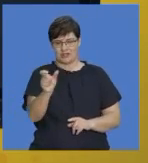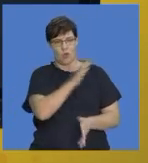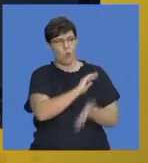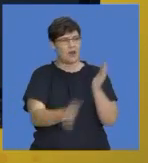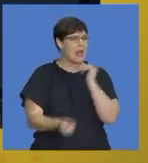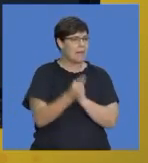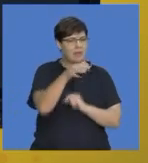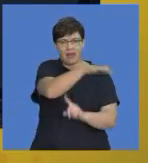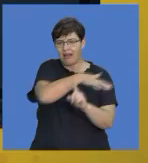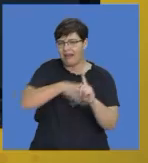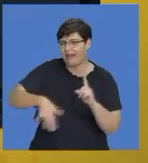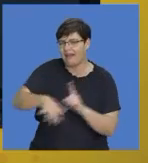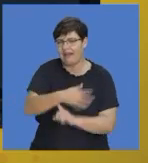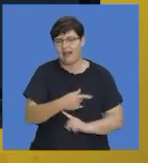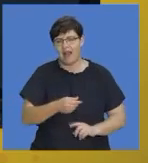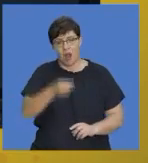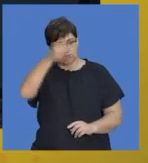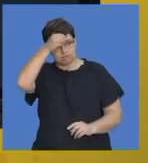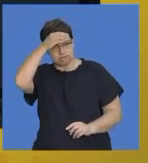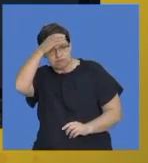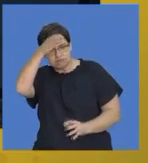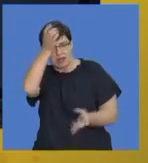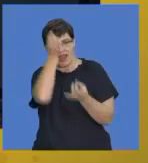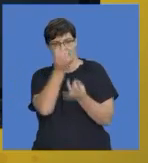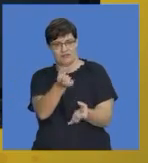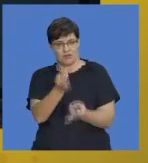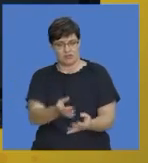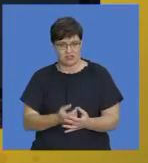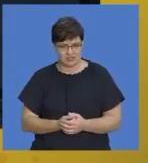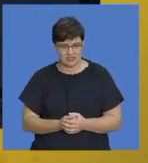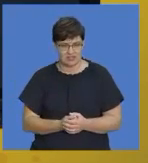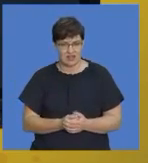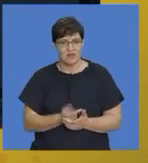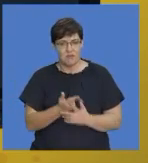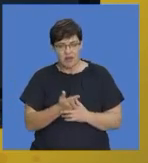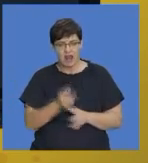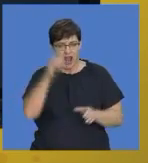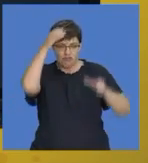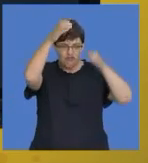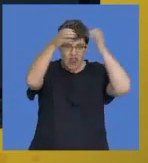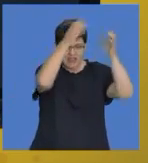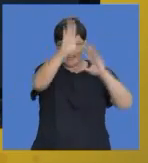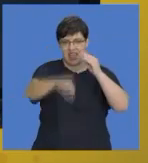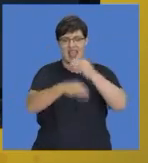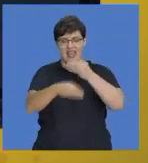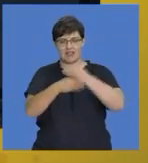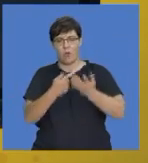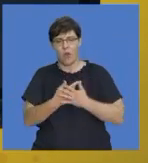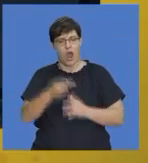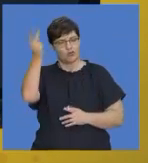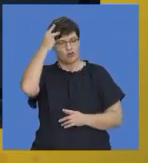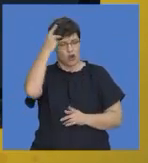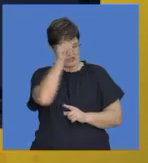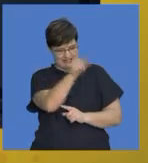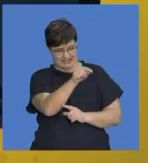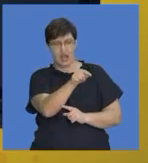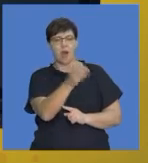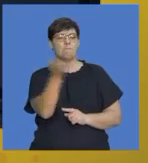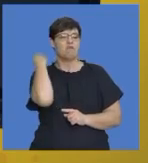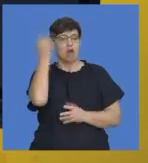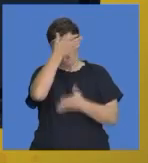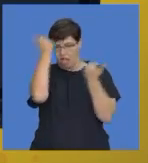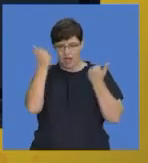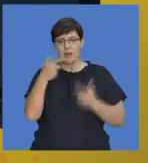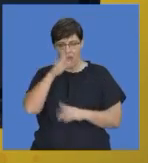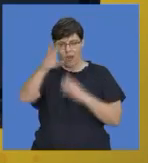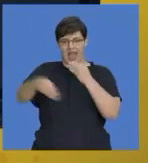information it actually adds to your creativity because now you have knowledge about something you didn't know before okay so please